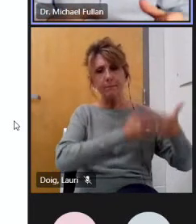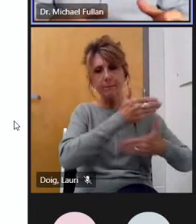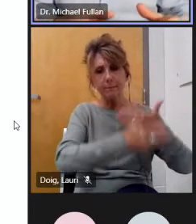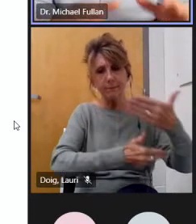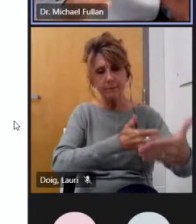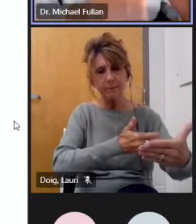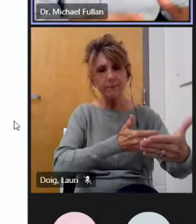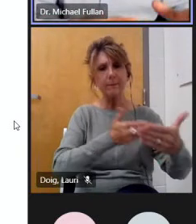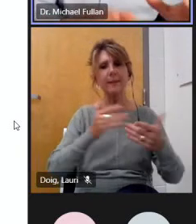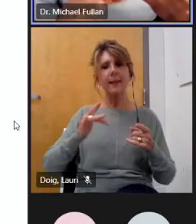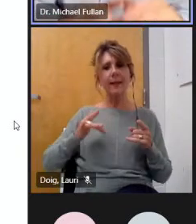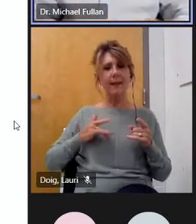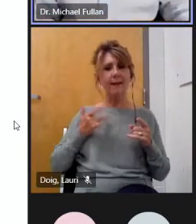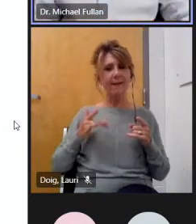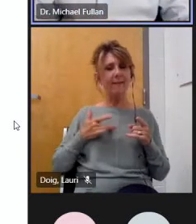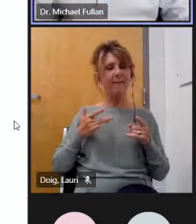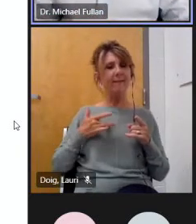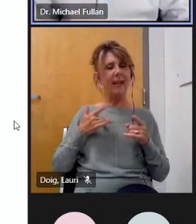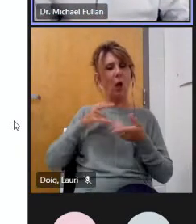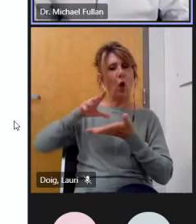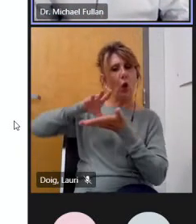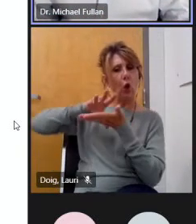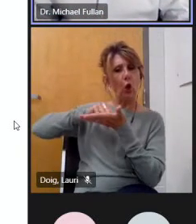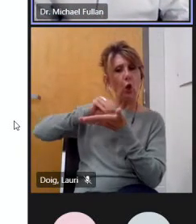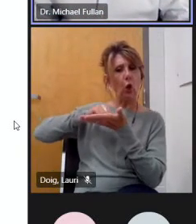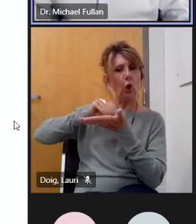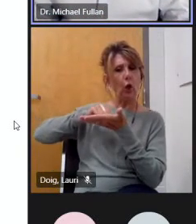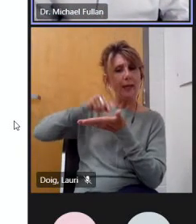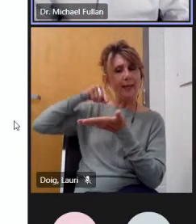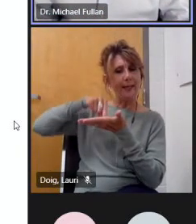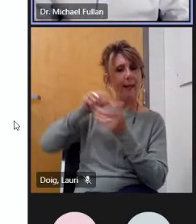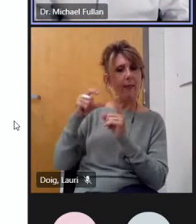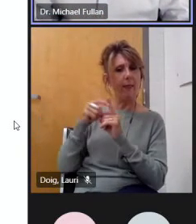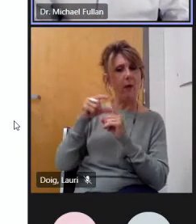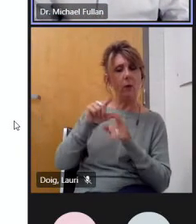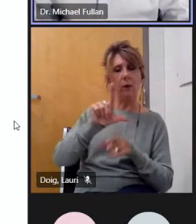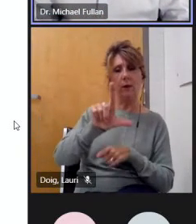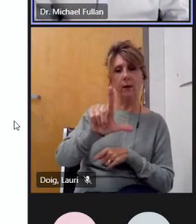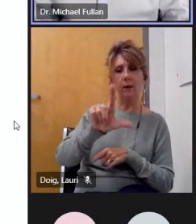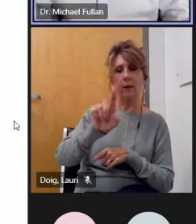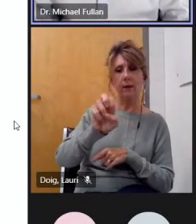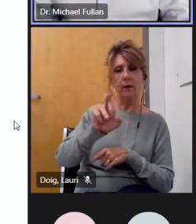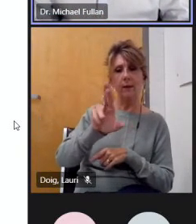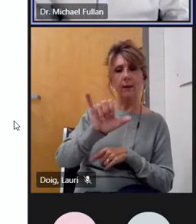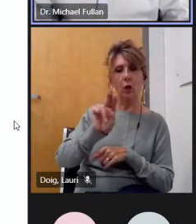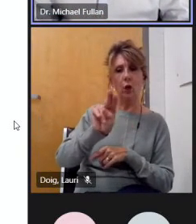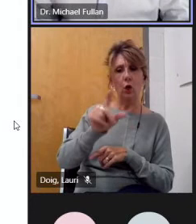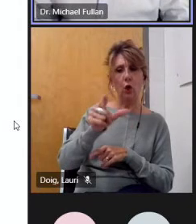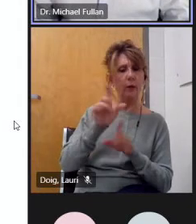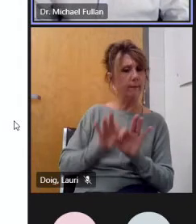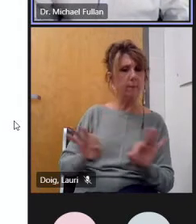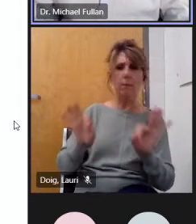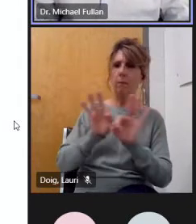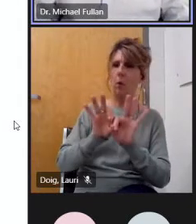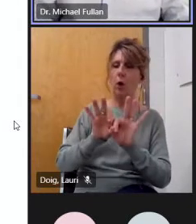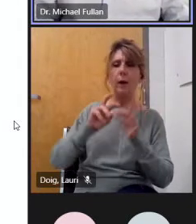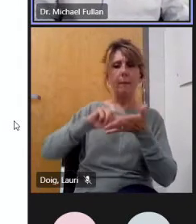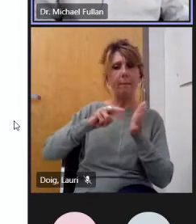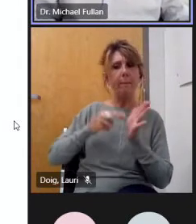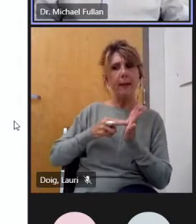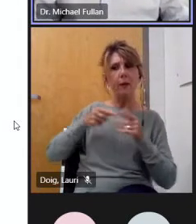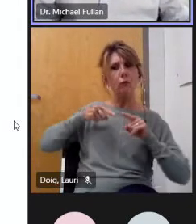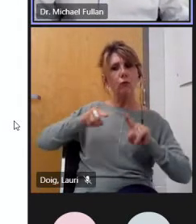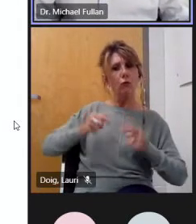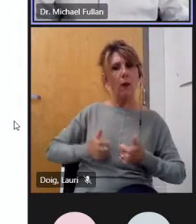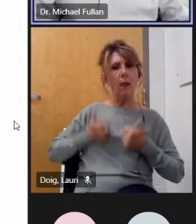learning rather than this is schooling and you'll see how we merge the two so that they're i'm going to say that they're seamless uh that uh